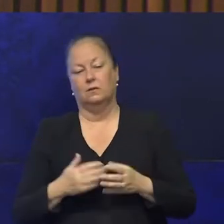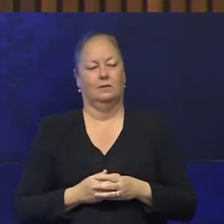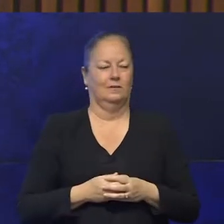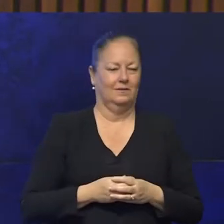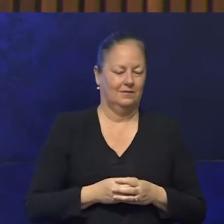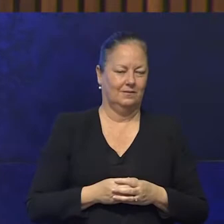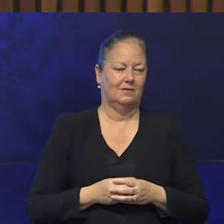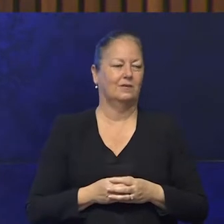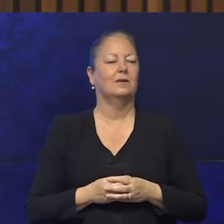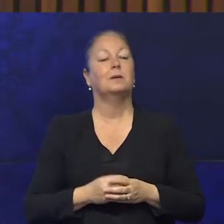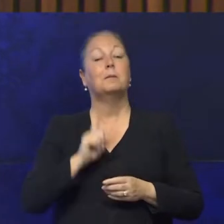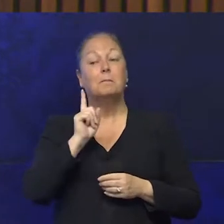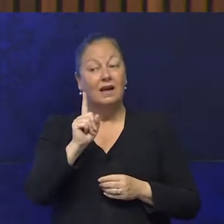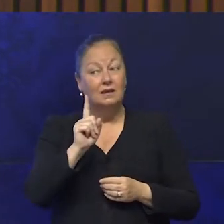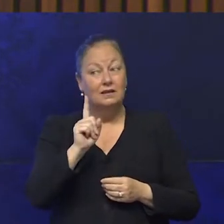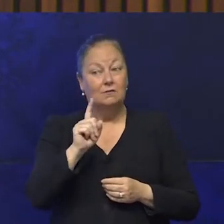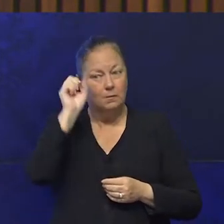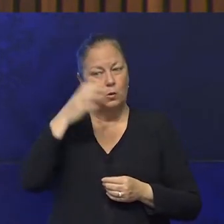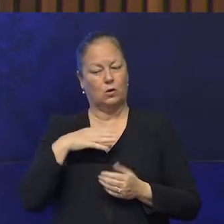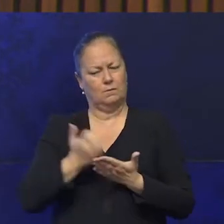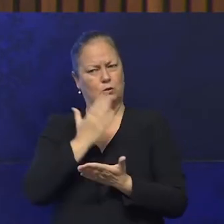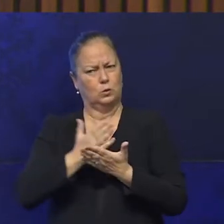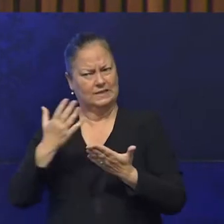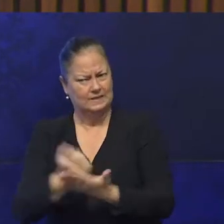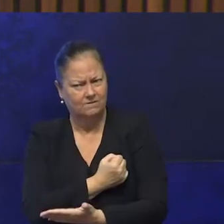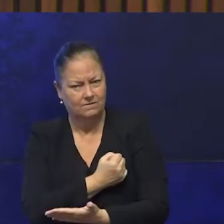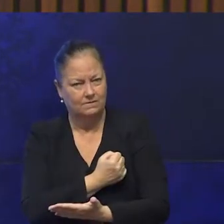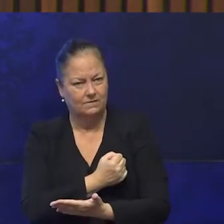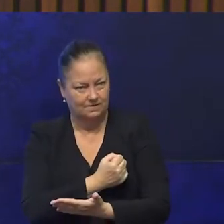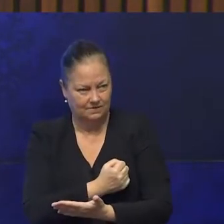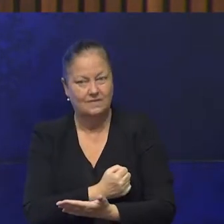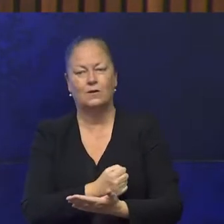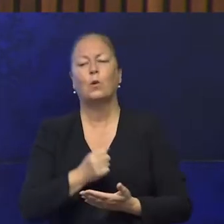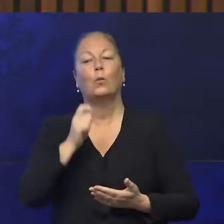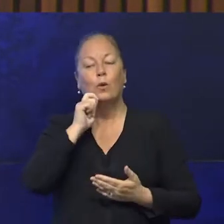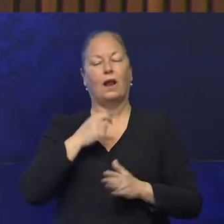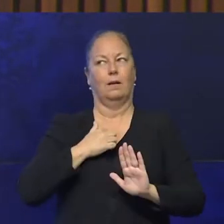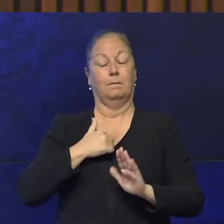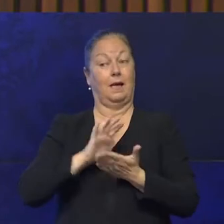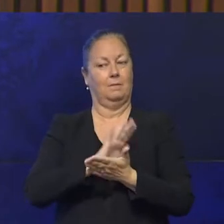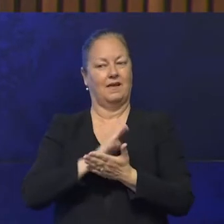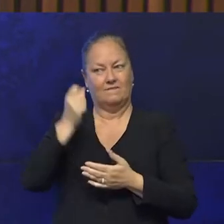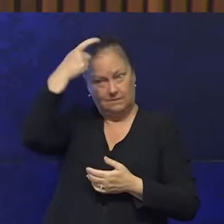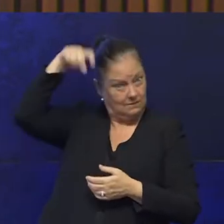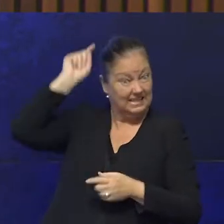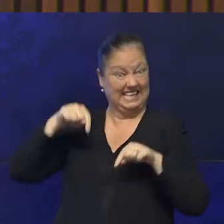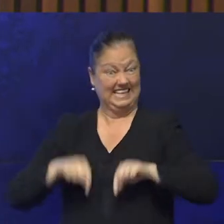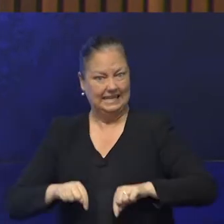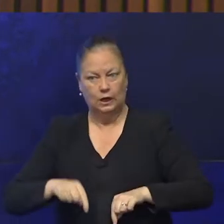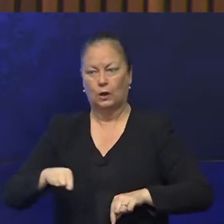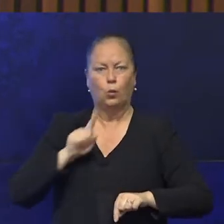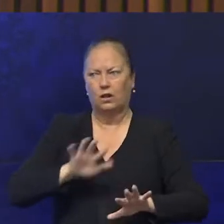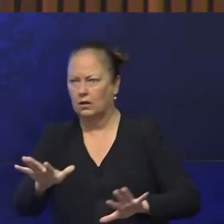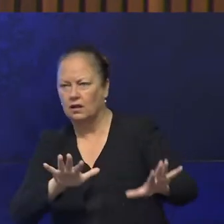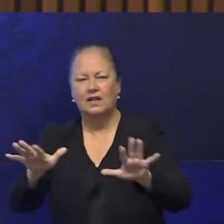But in the interest of our safety, I'm proud to say that a fire warden will attend and cope much